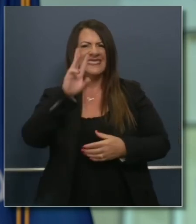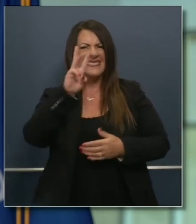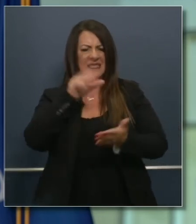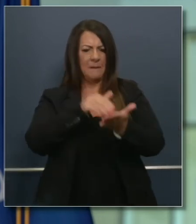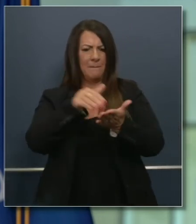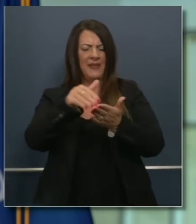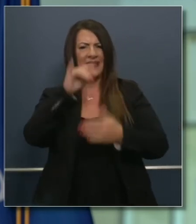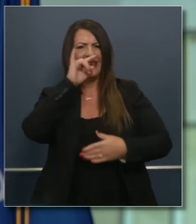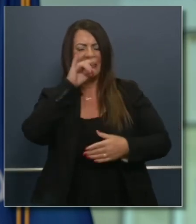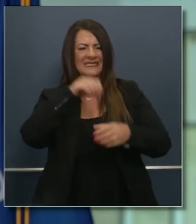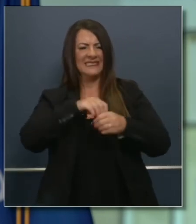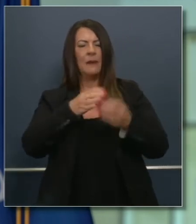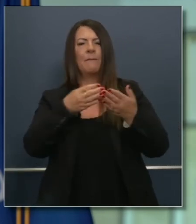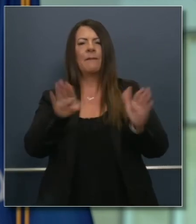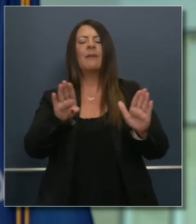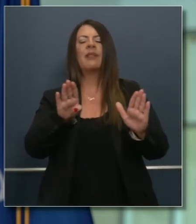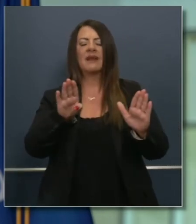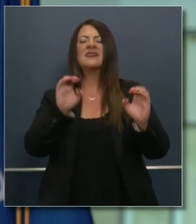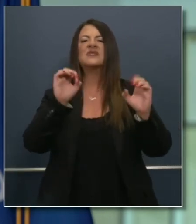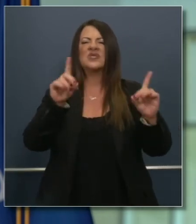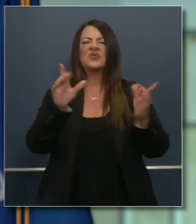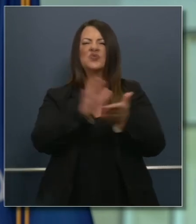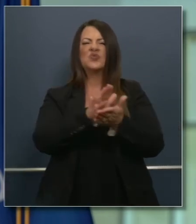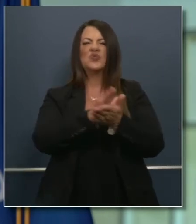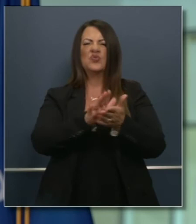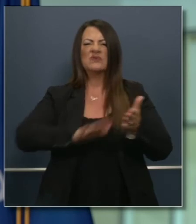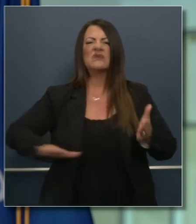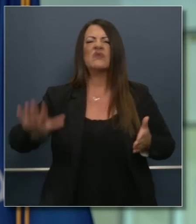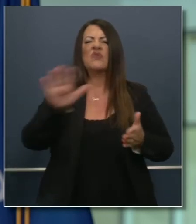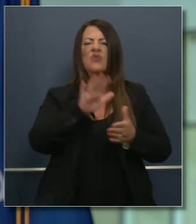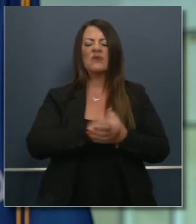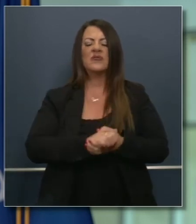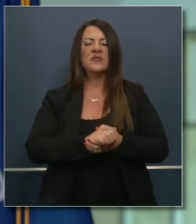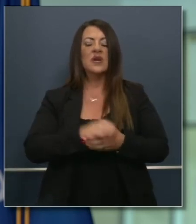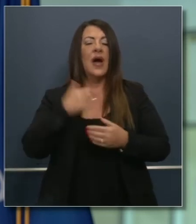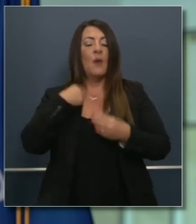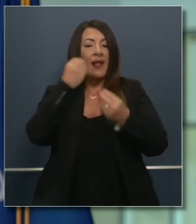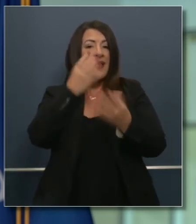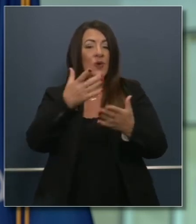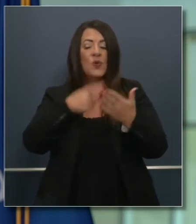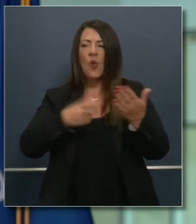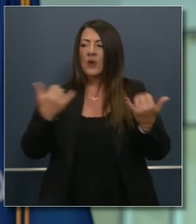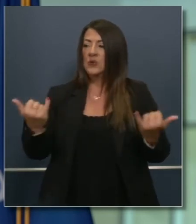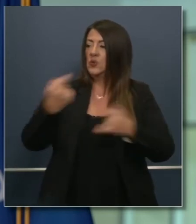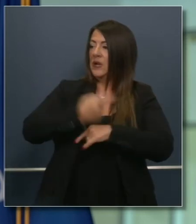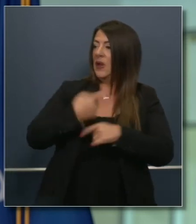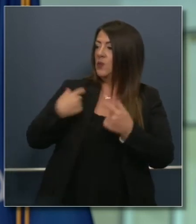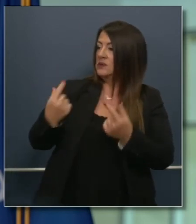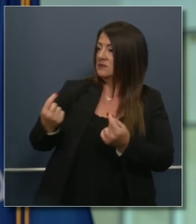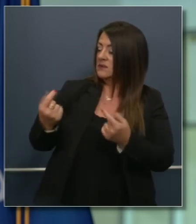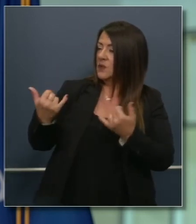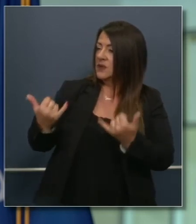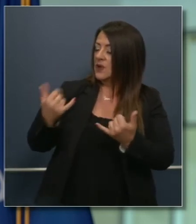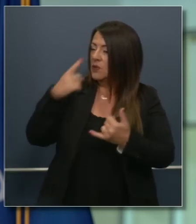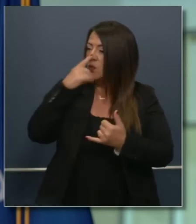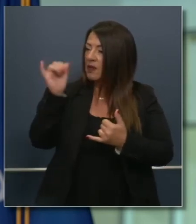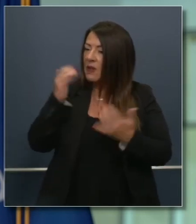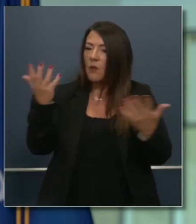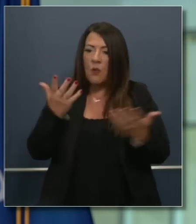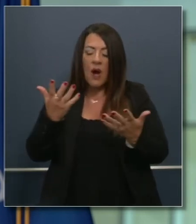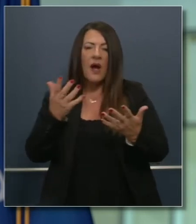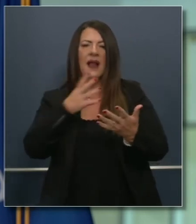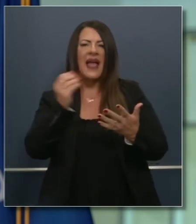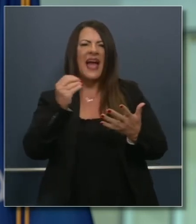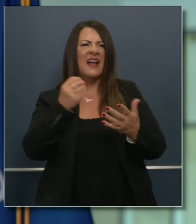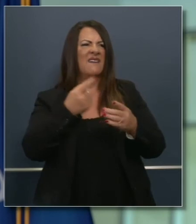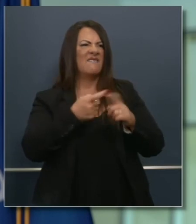in our public education system so I want to talk about where we are what our progress to date looks like lessons we learned from the